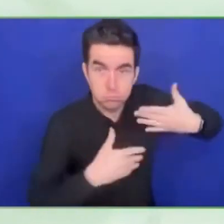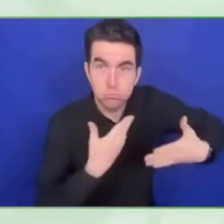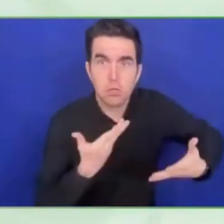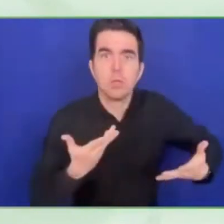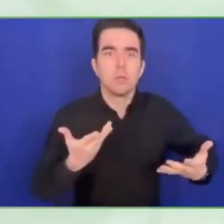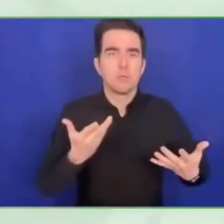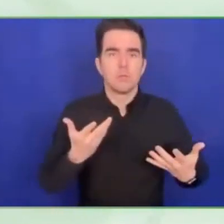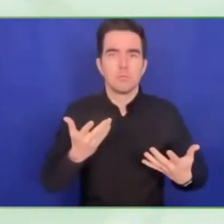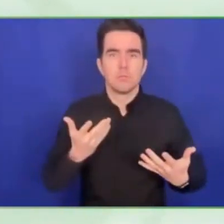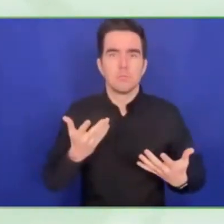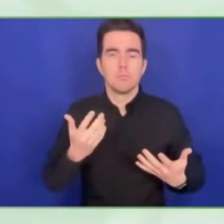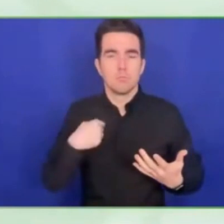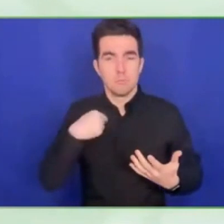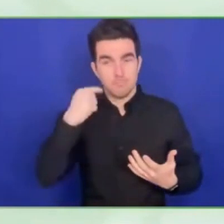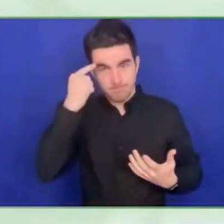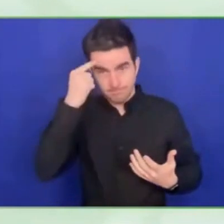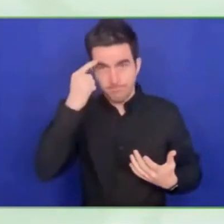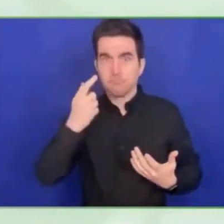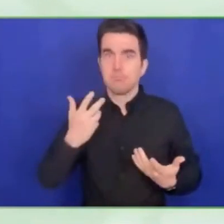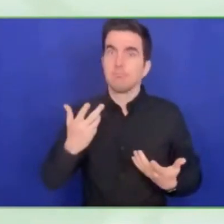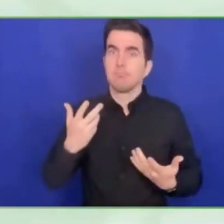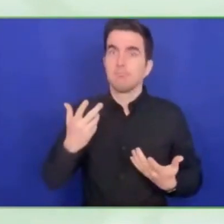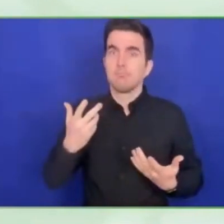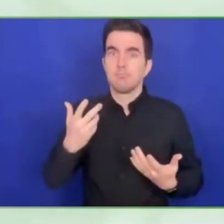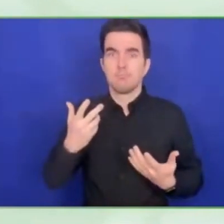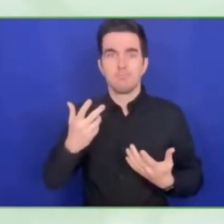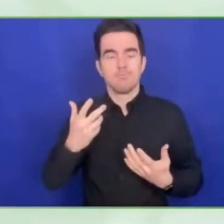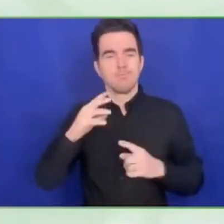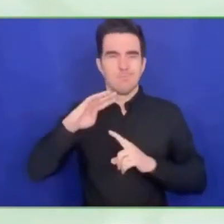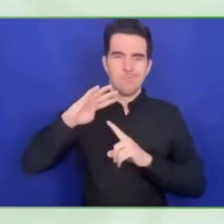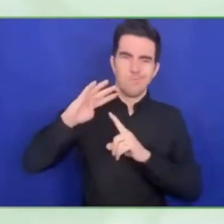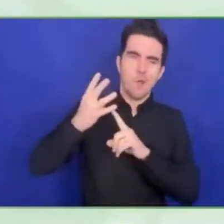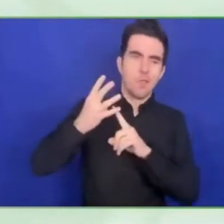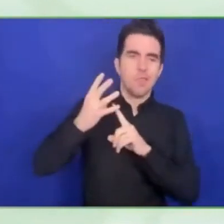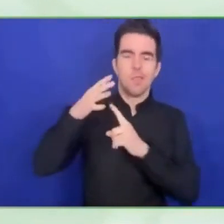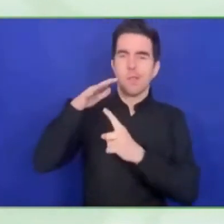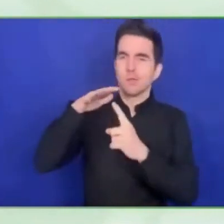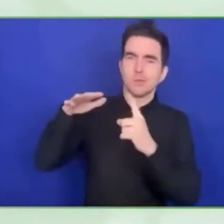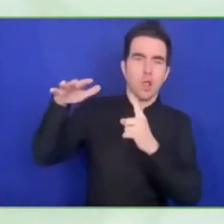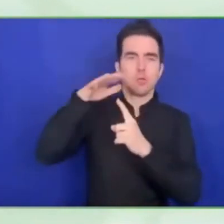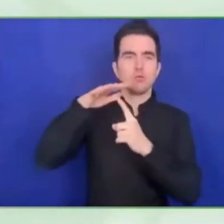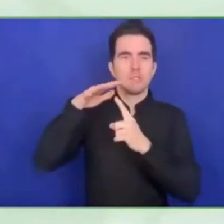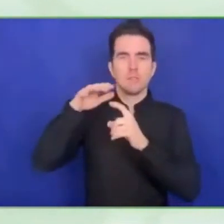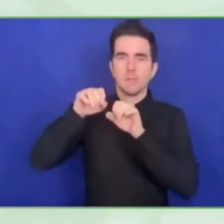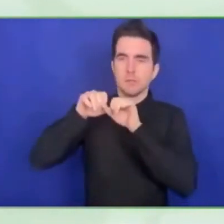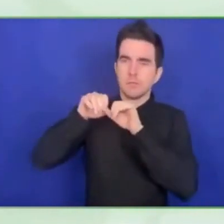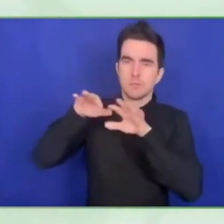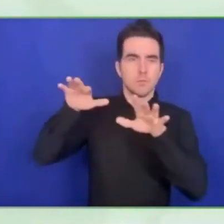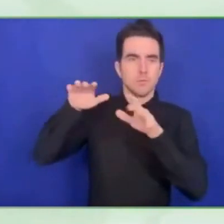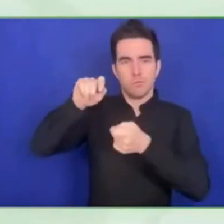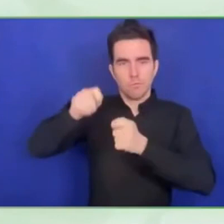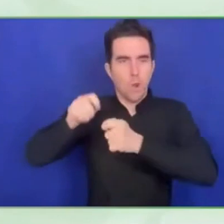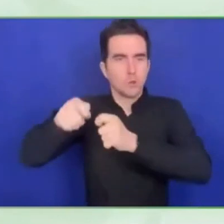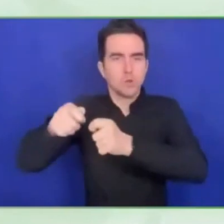around three and a half years ago. By the global disability innovation hub